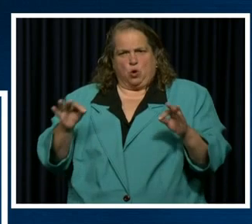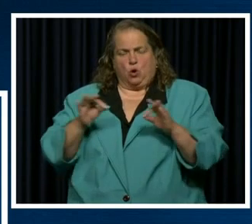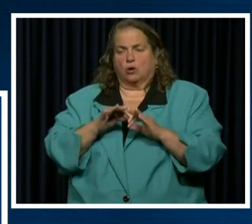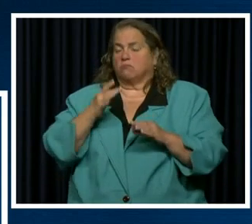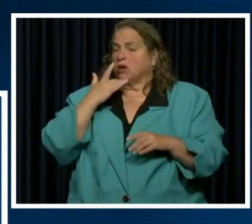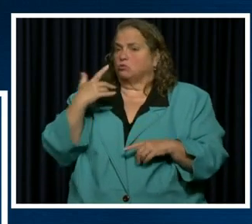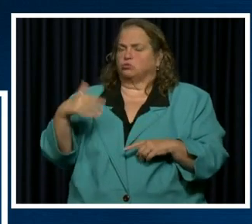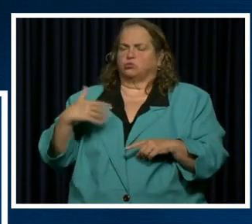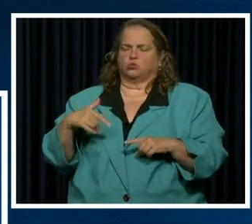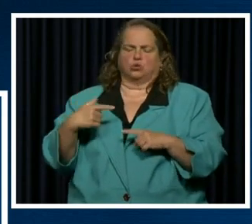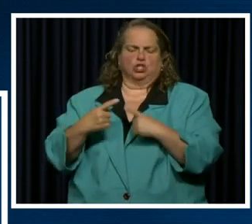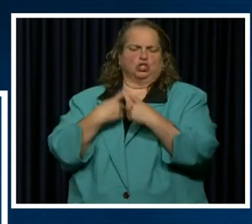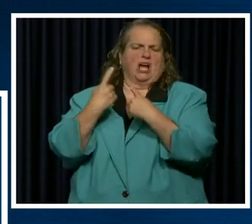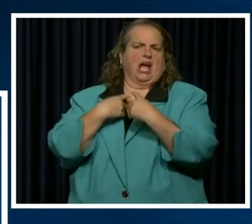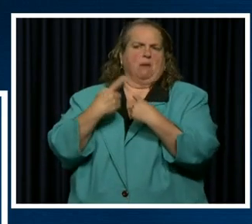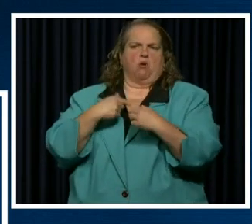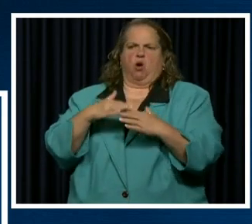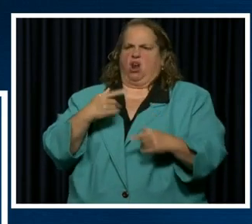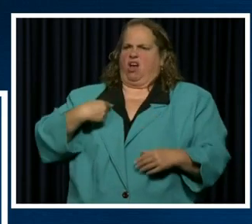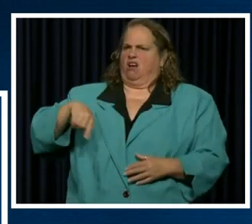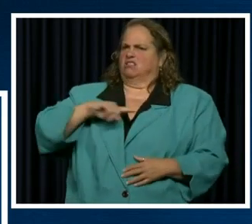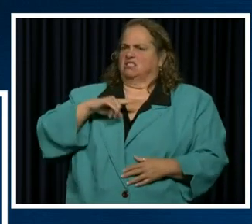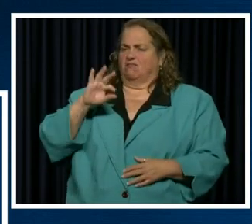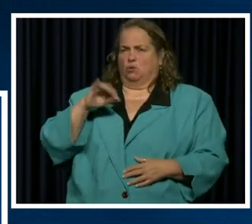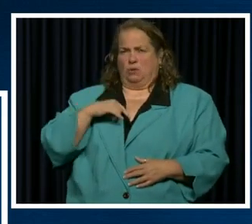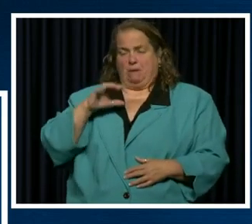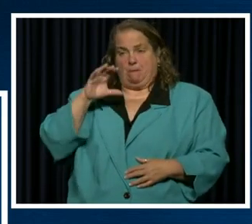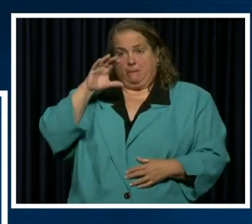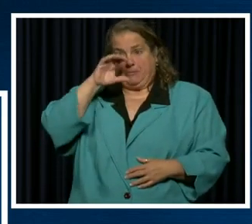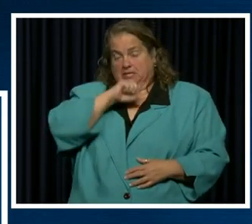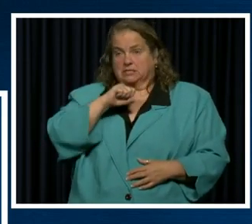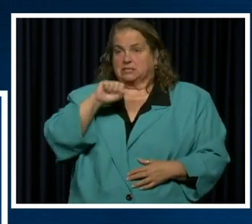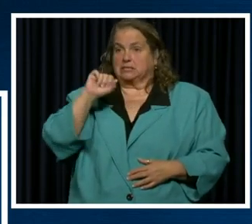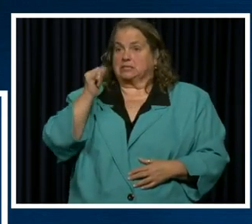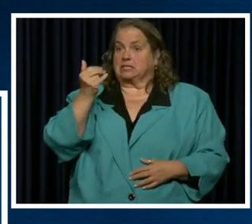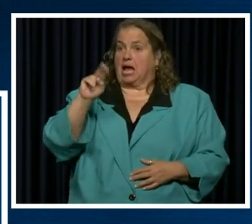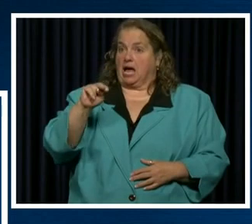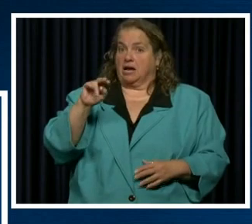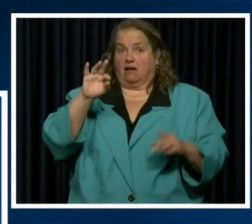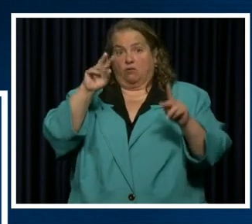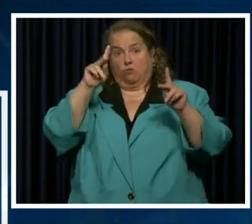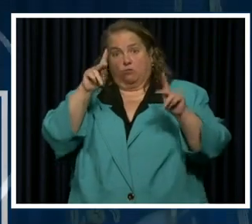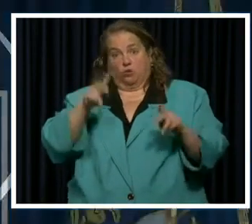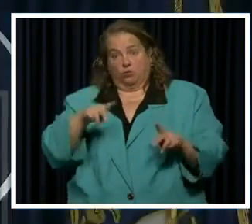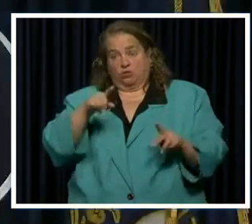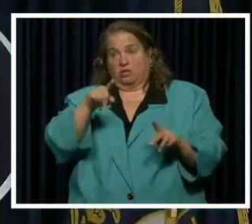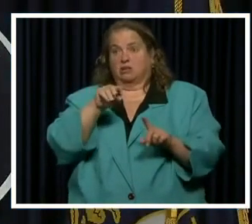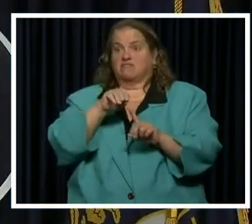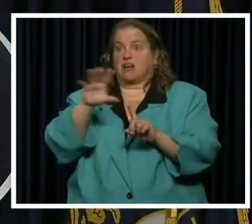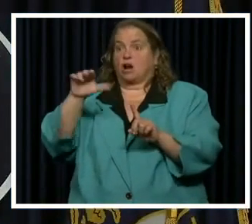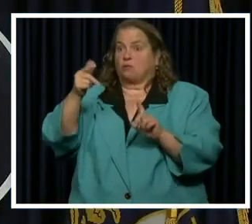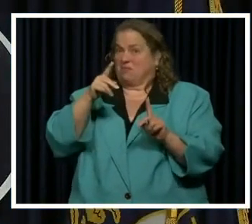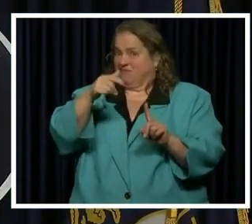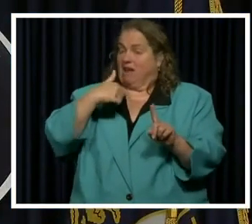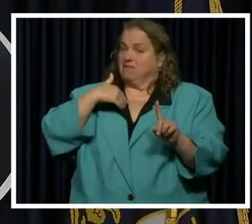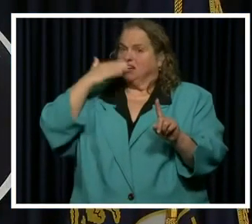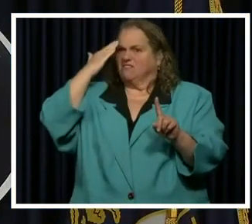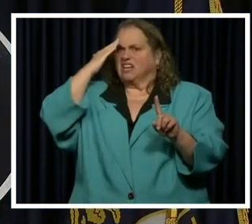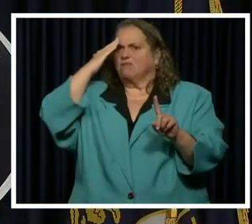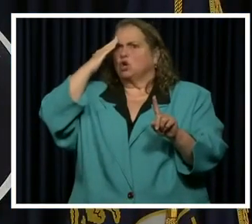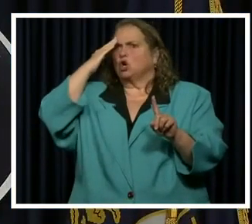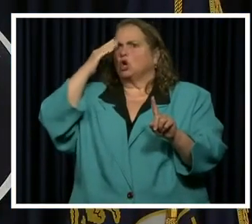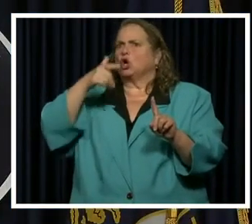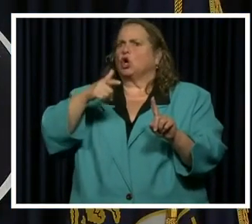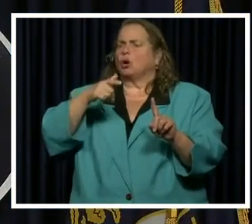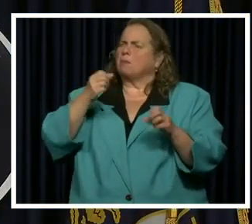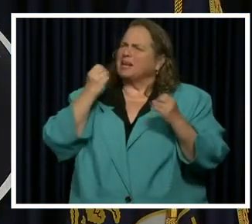on us if we miss that blatant sign that somebody might be infecting other people. If you think about it, so many people